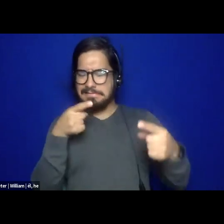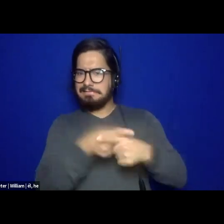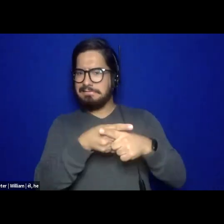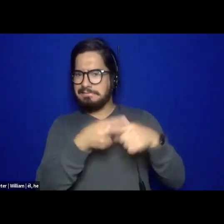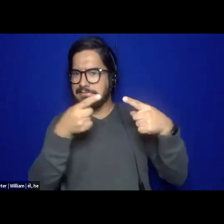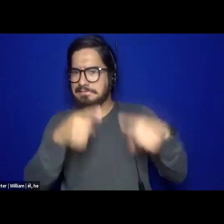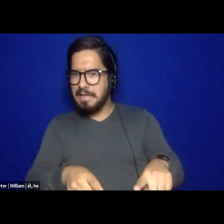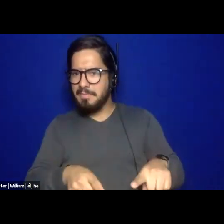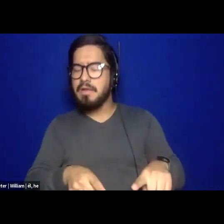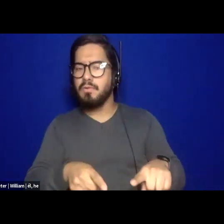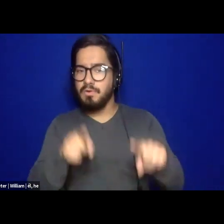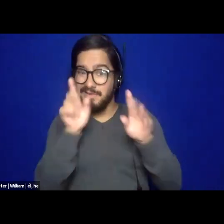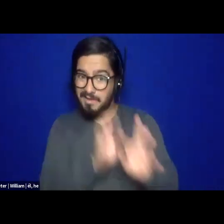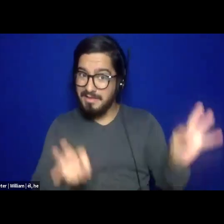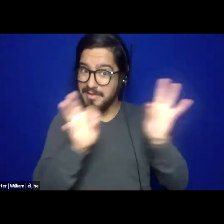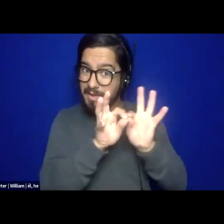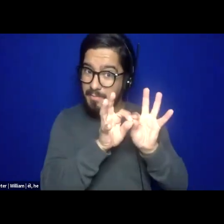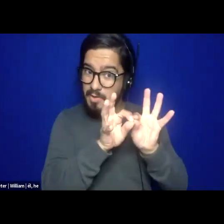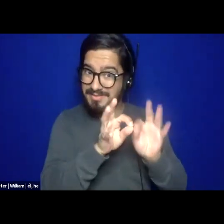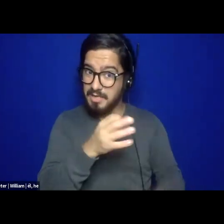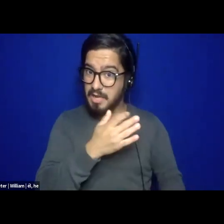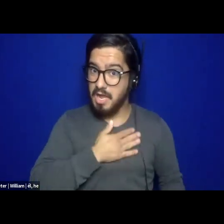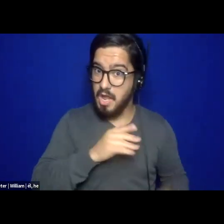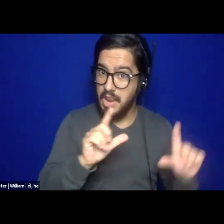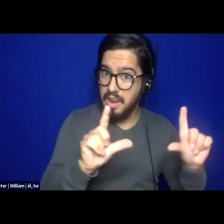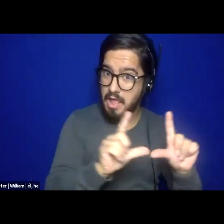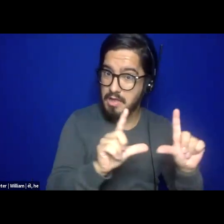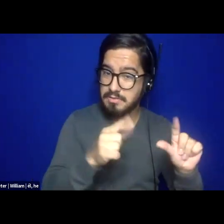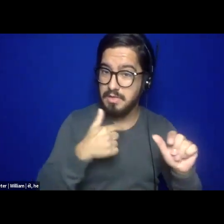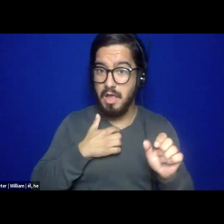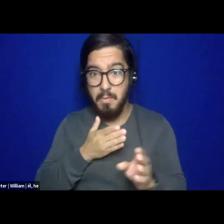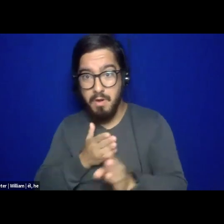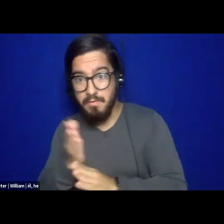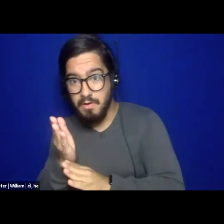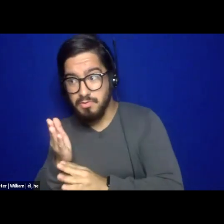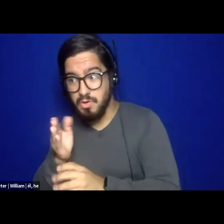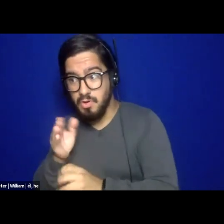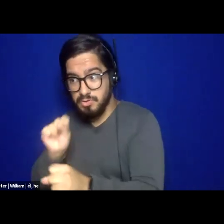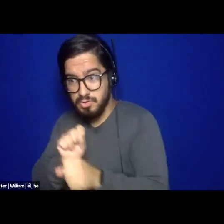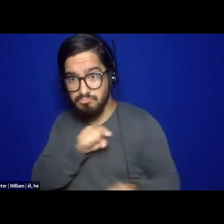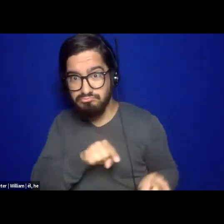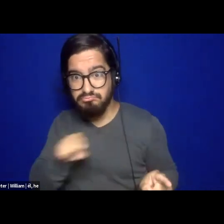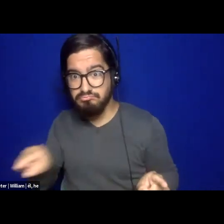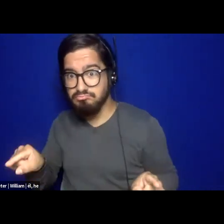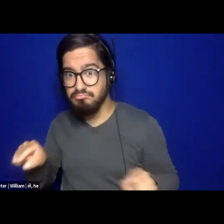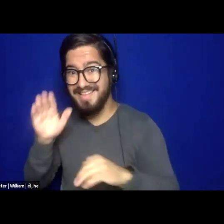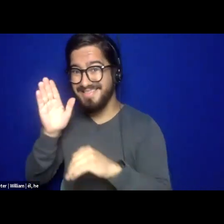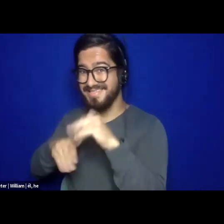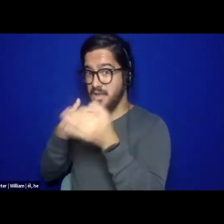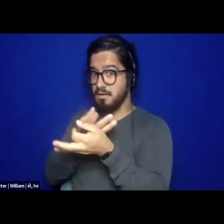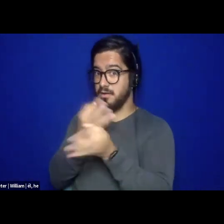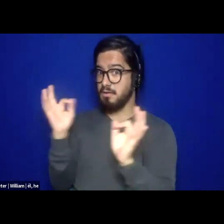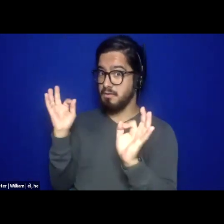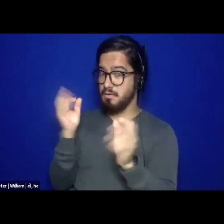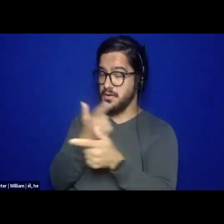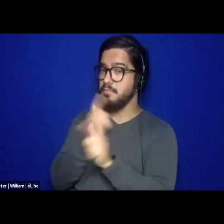what's more important to us? Is our license, is our profession, is our job more important to us than liberation? Is it more